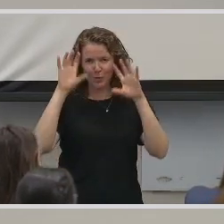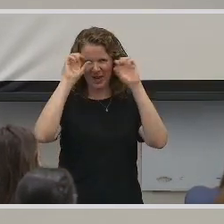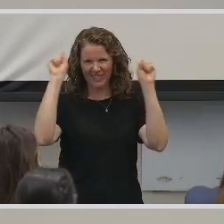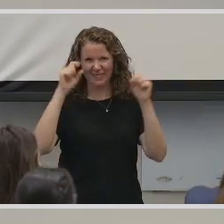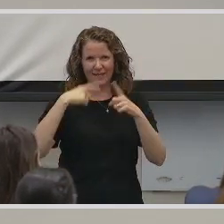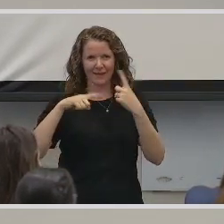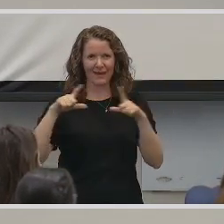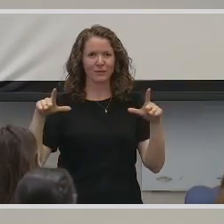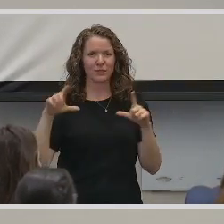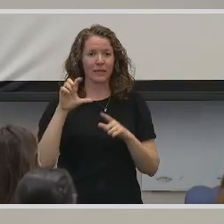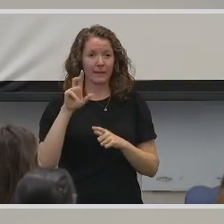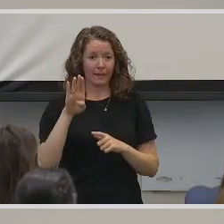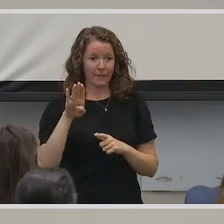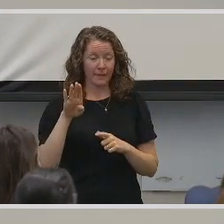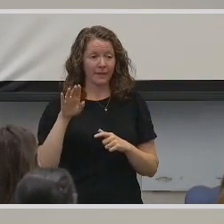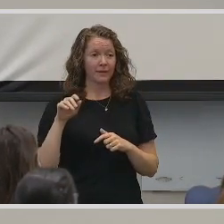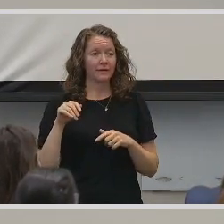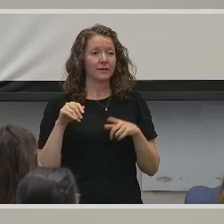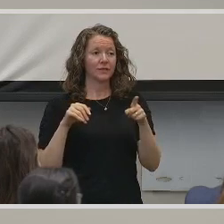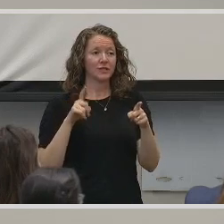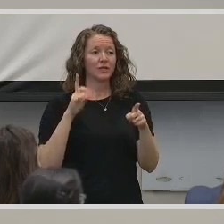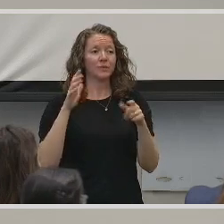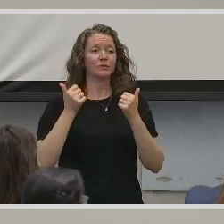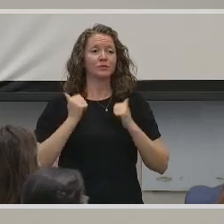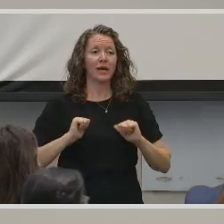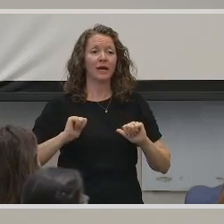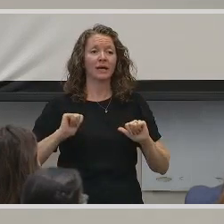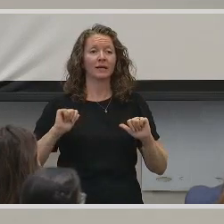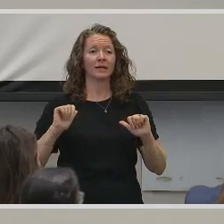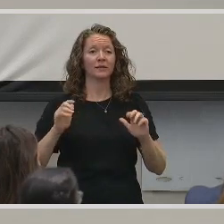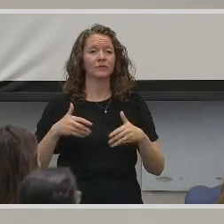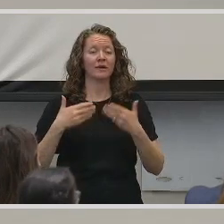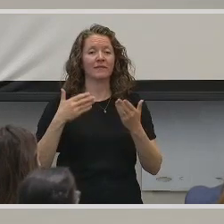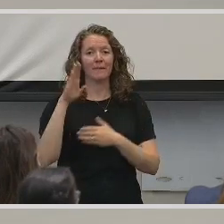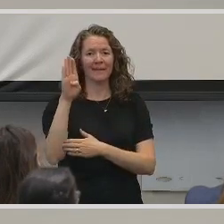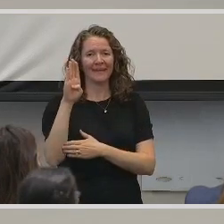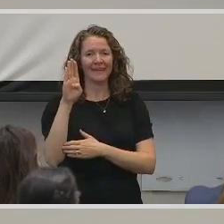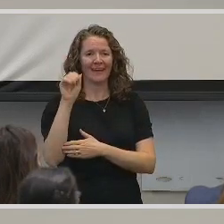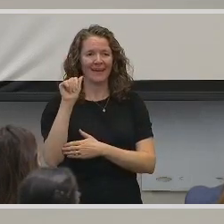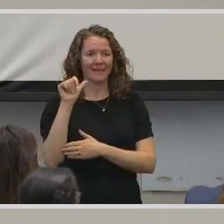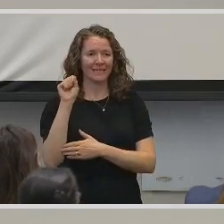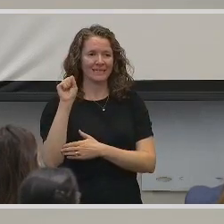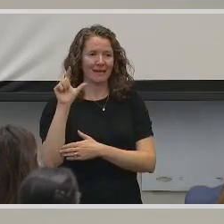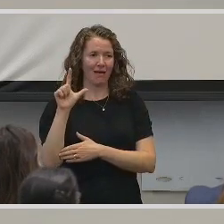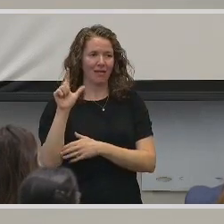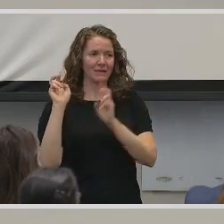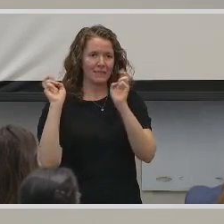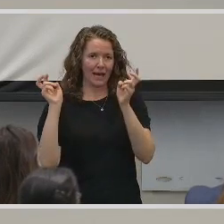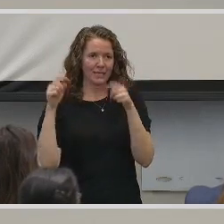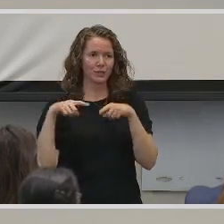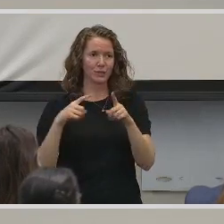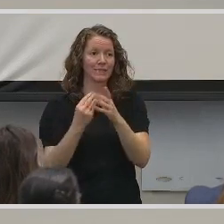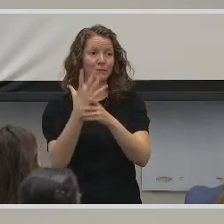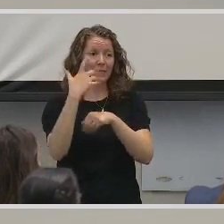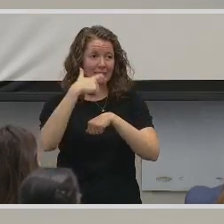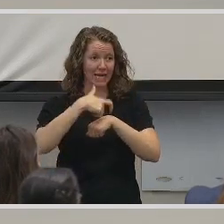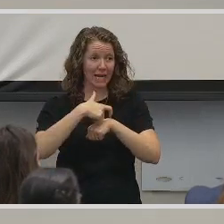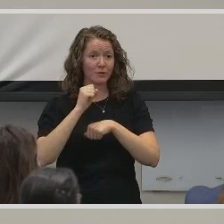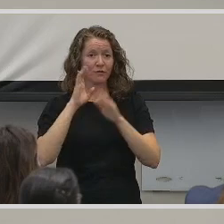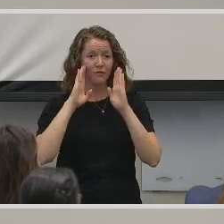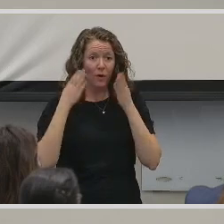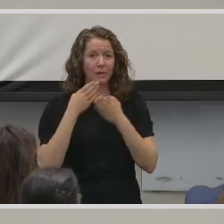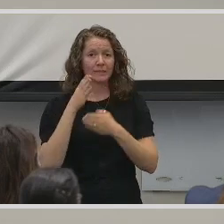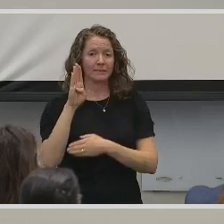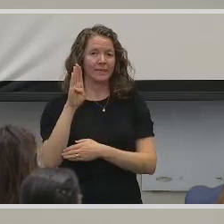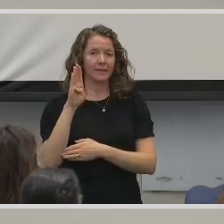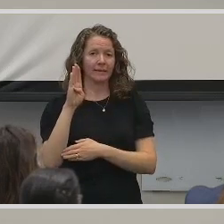Club, she's going to try and have a BASL topic in the spring so that we can focus on